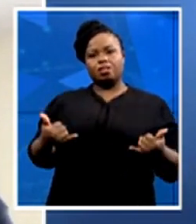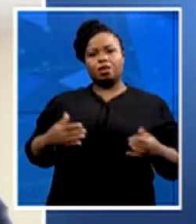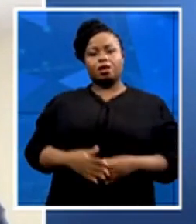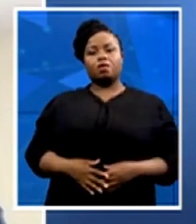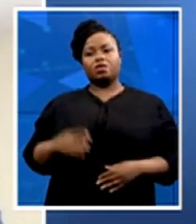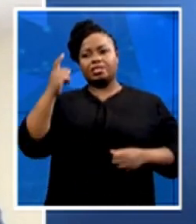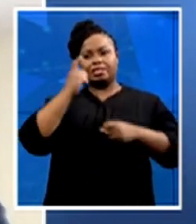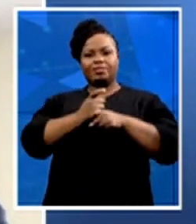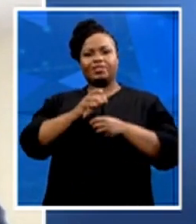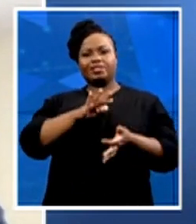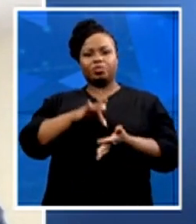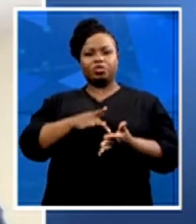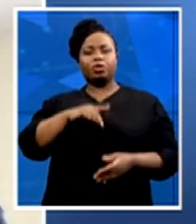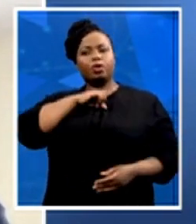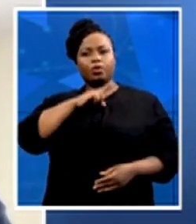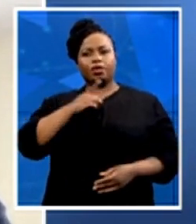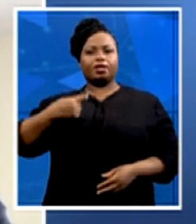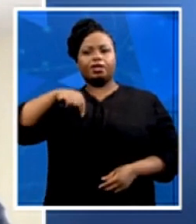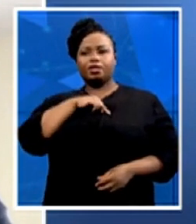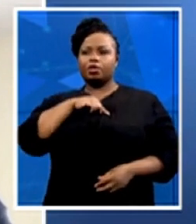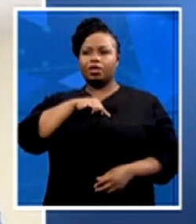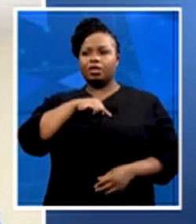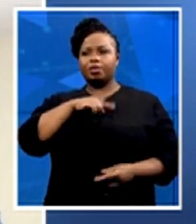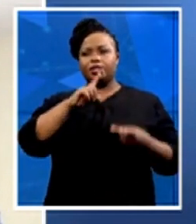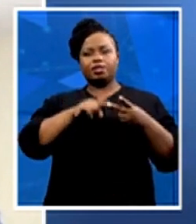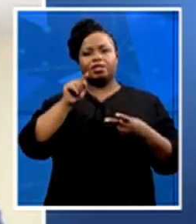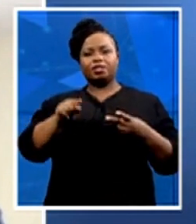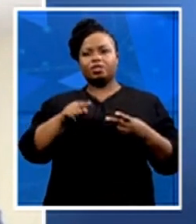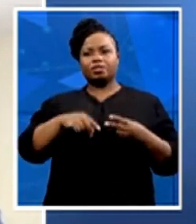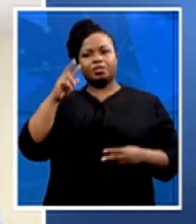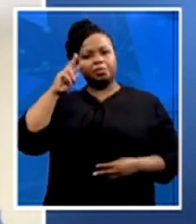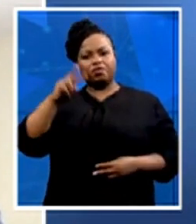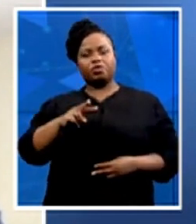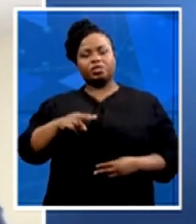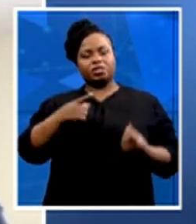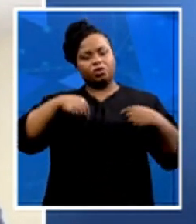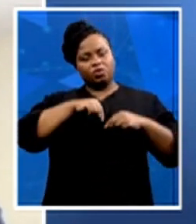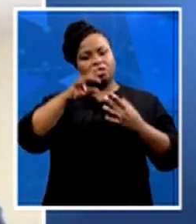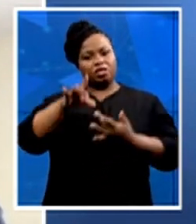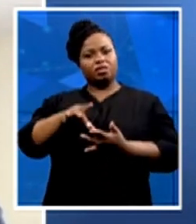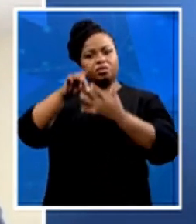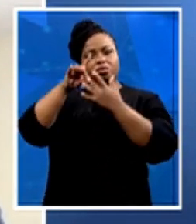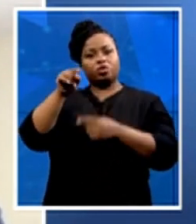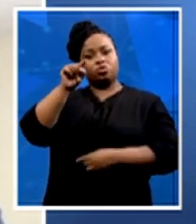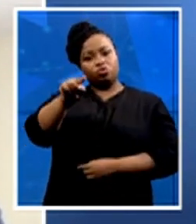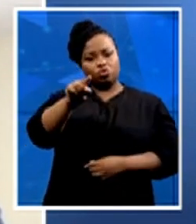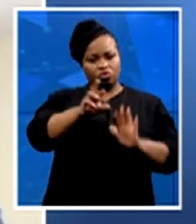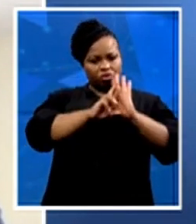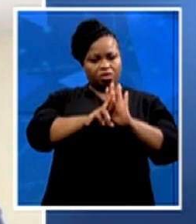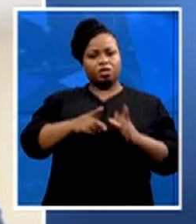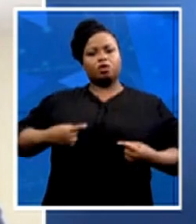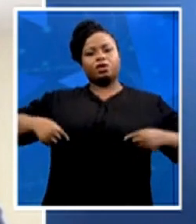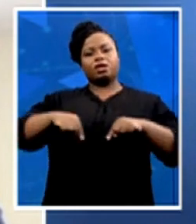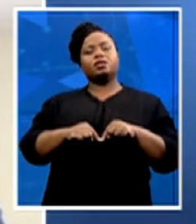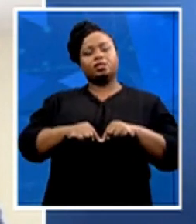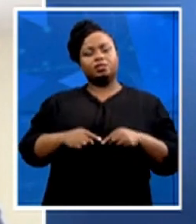sent you to express our views and we have elected you to stand on our behalf. But, I mean, the numbers, as you